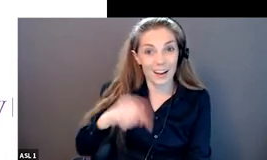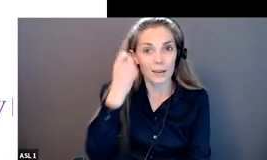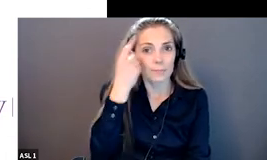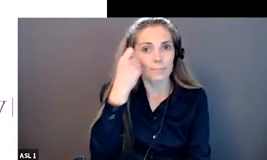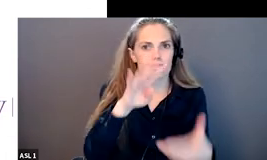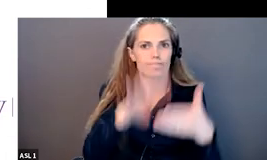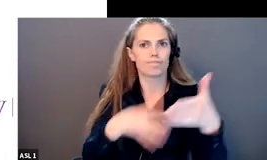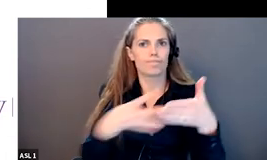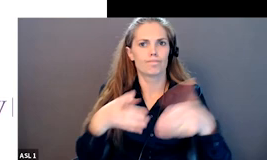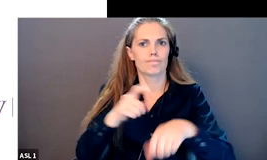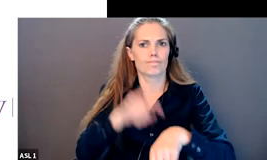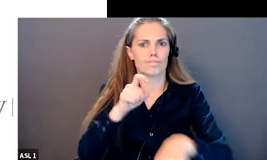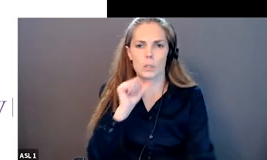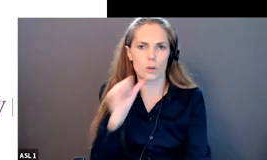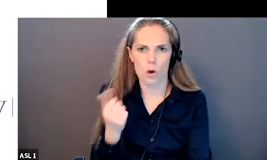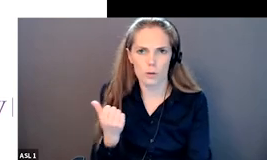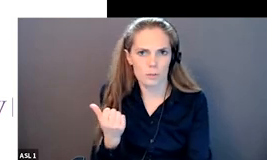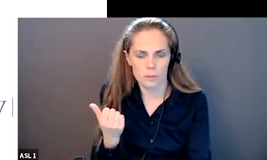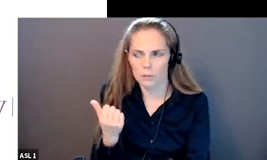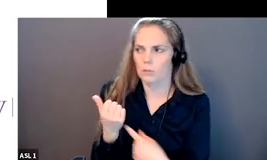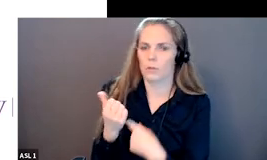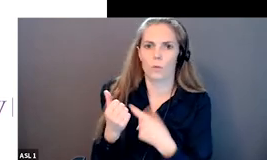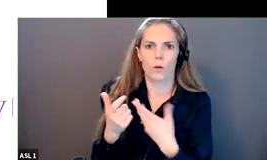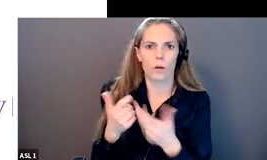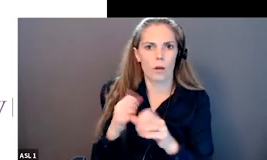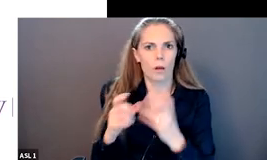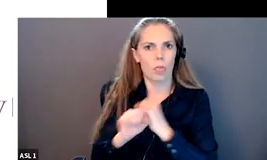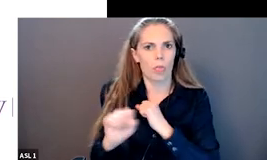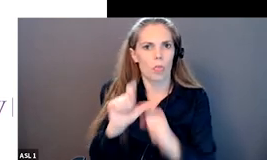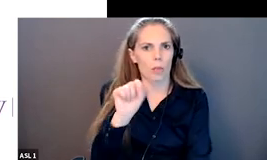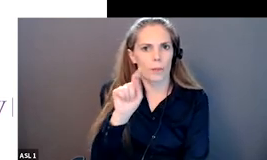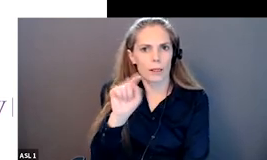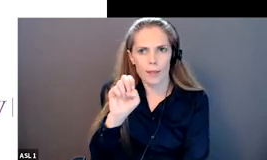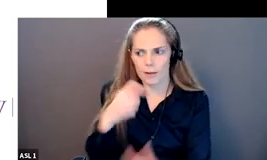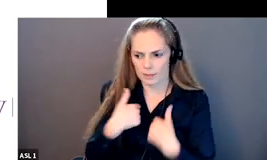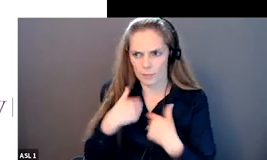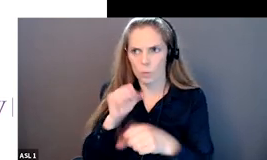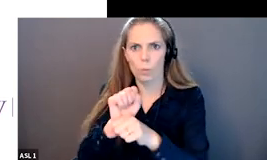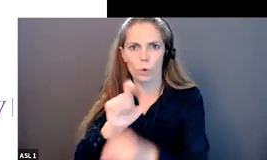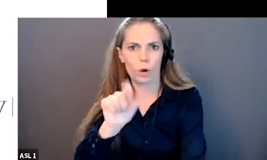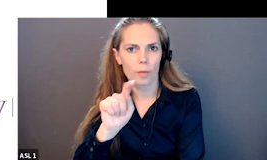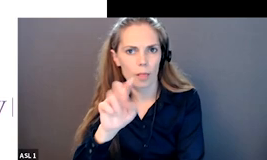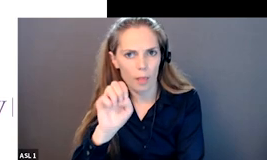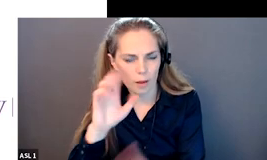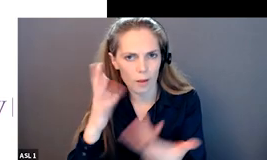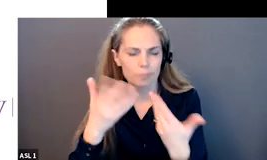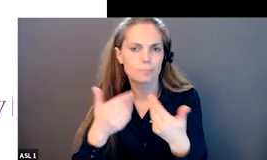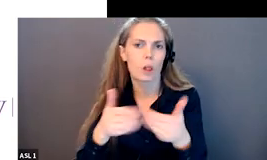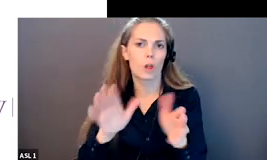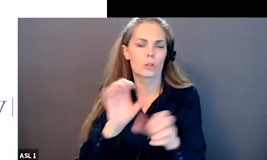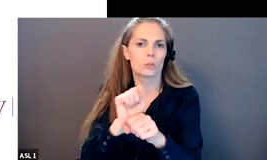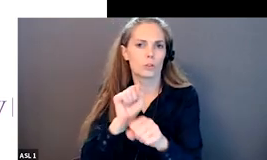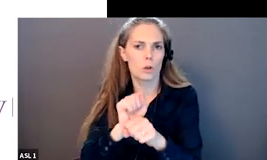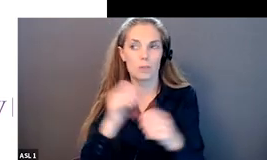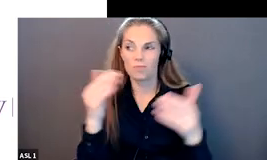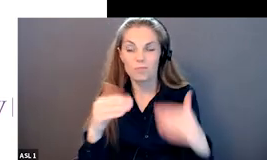um similarly we had other participants who shared with us um that they experienced gender-based discrimination and lack of safety on public transit